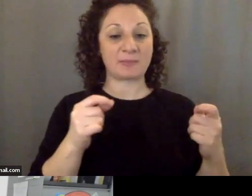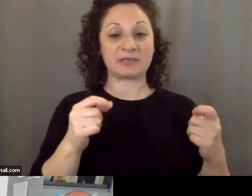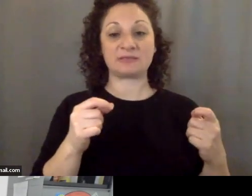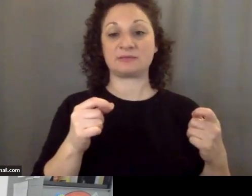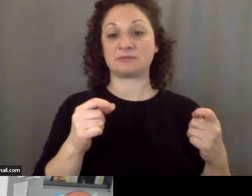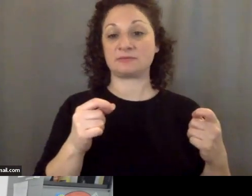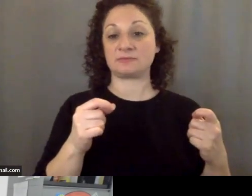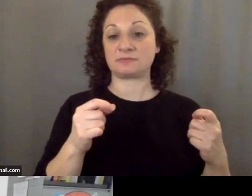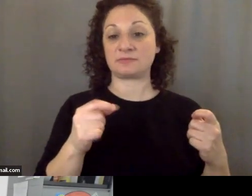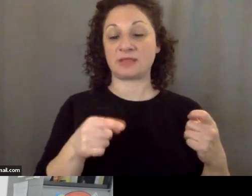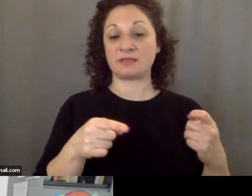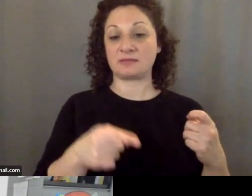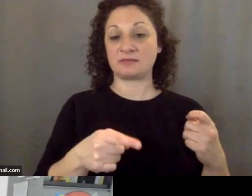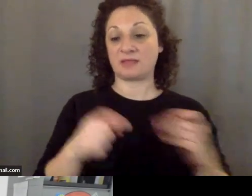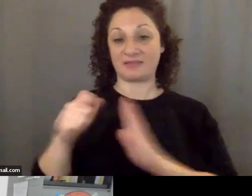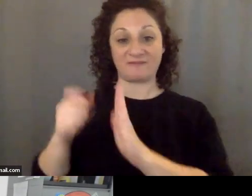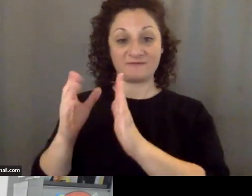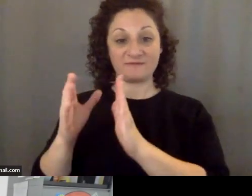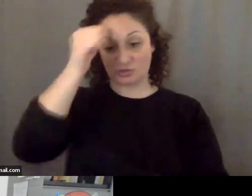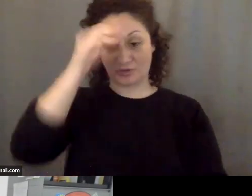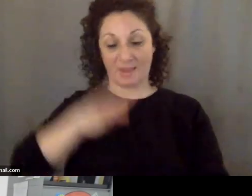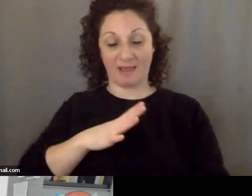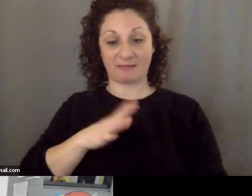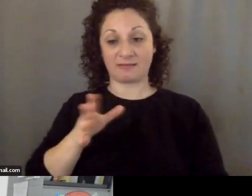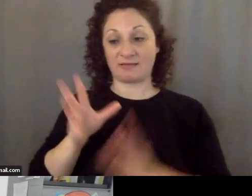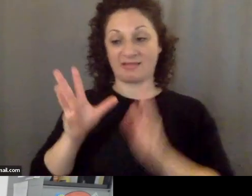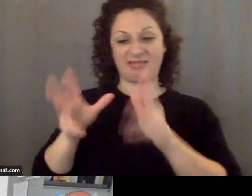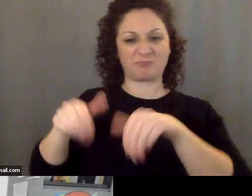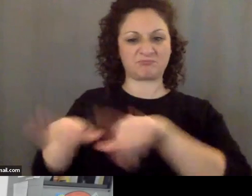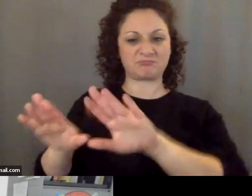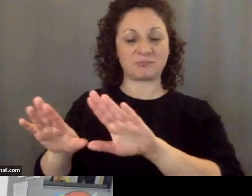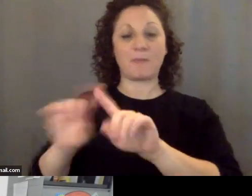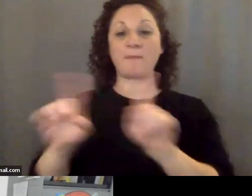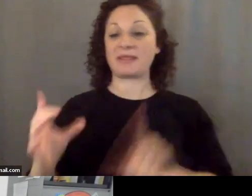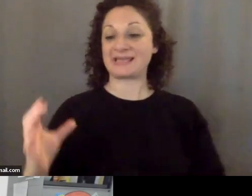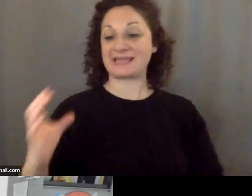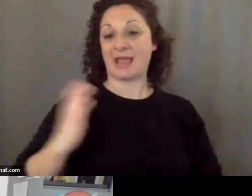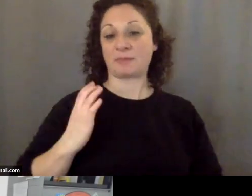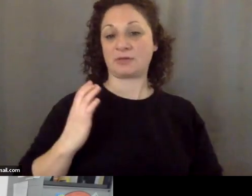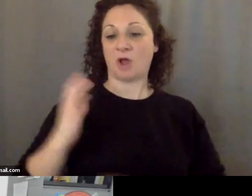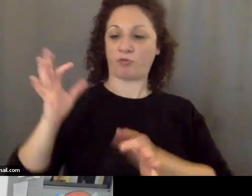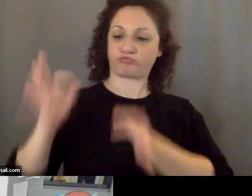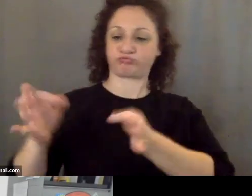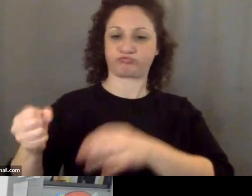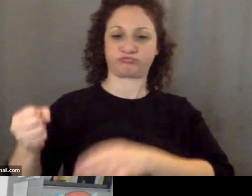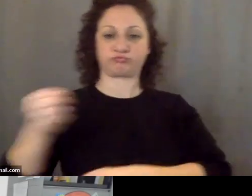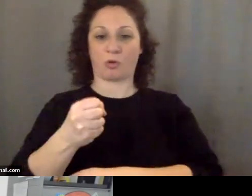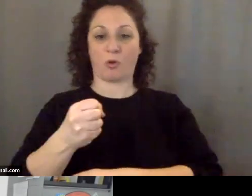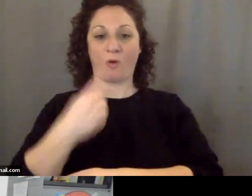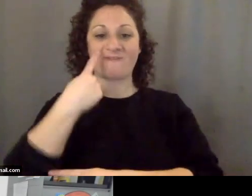the fishermen go but they were going to put the captain on trial for destroying state sovereignty. Sounds good so far.